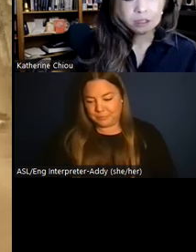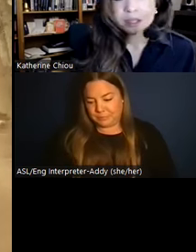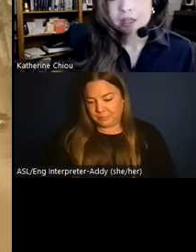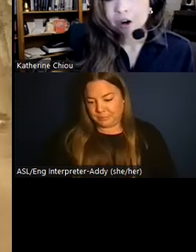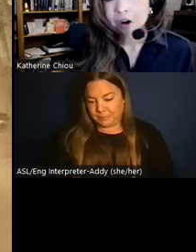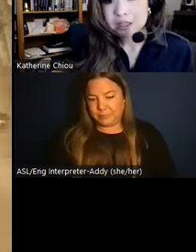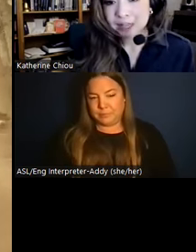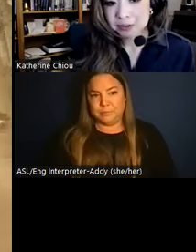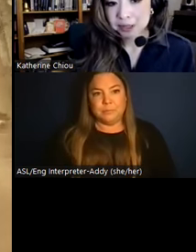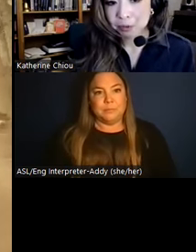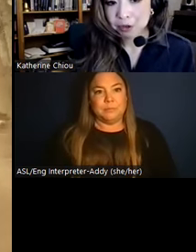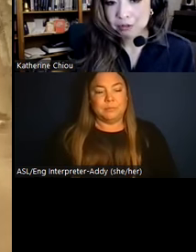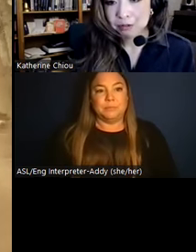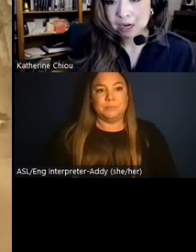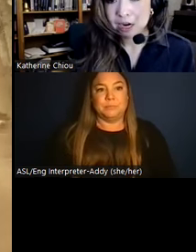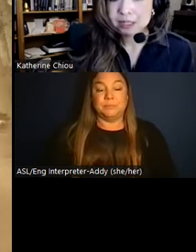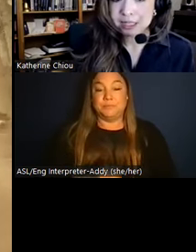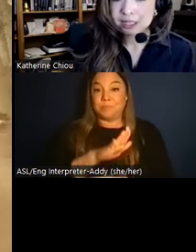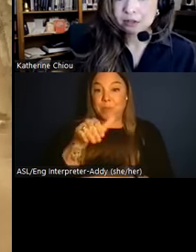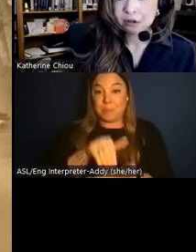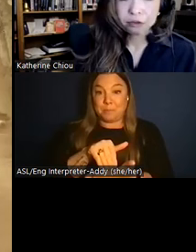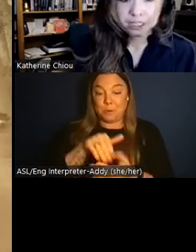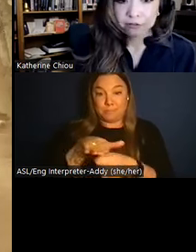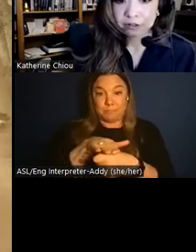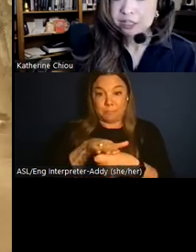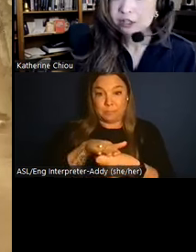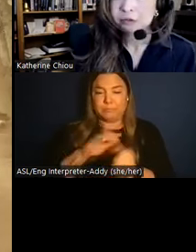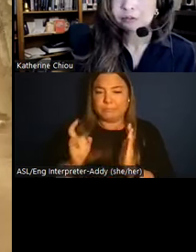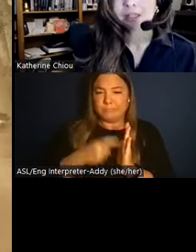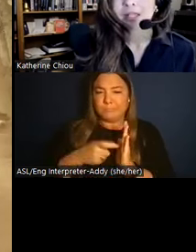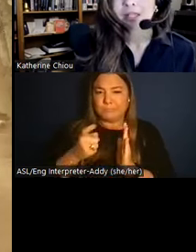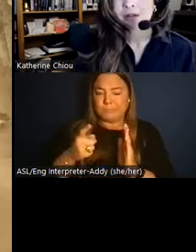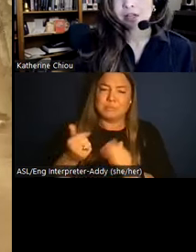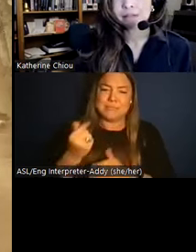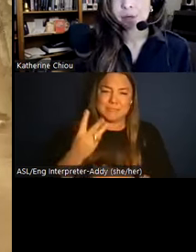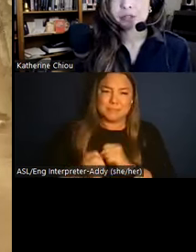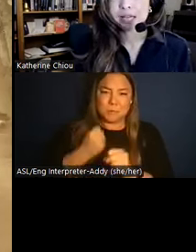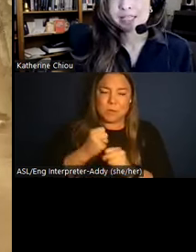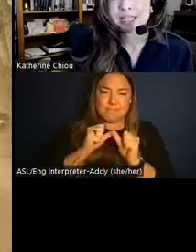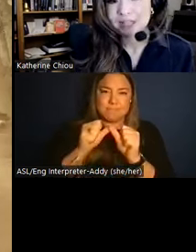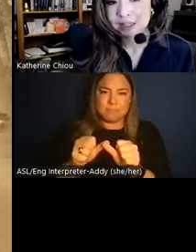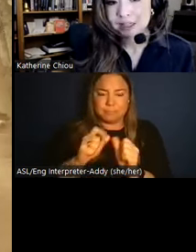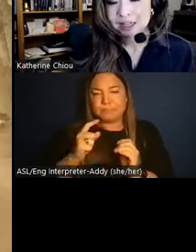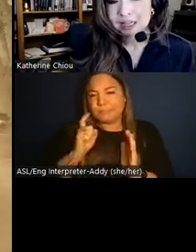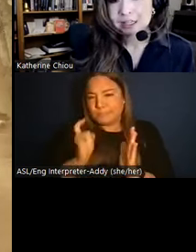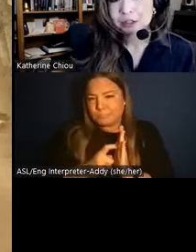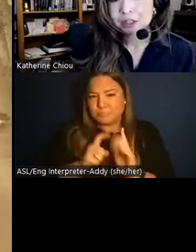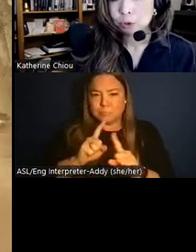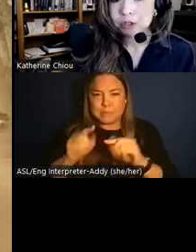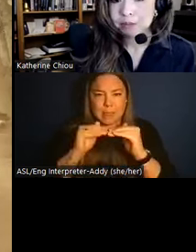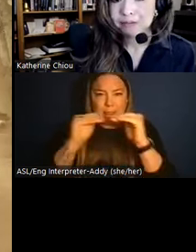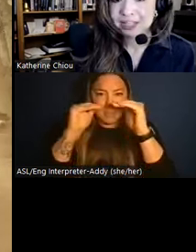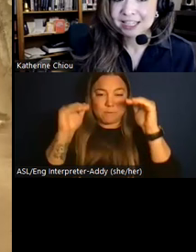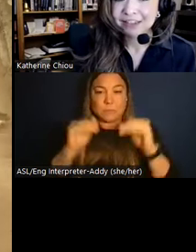In the heart of San Jose de Moro, our digs over several years reveal layers of Moche activity, including